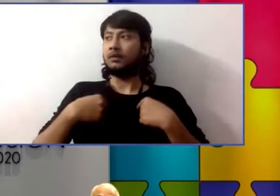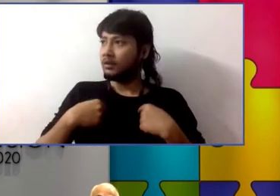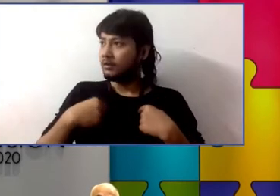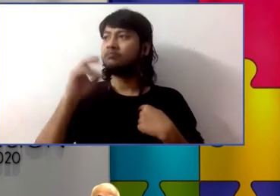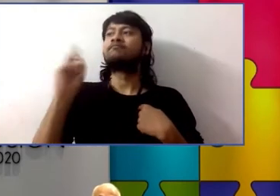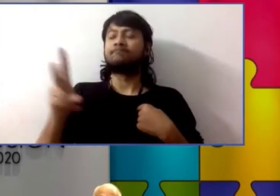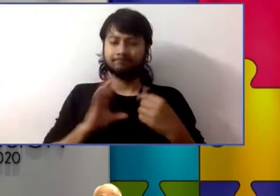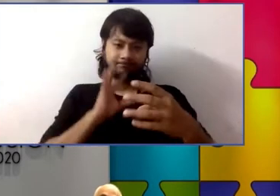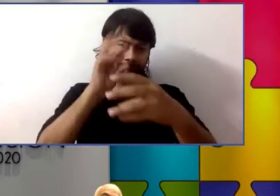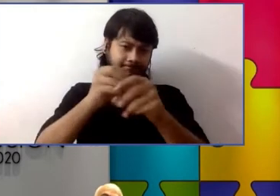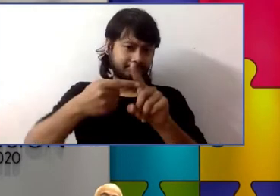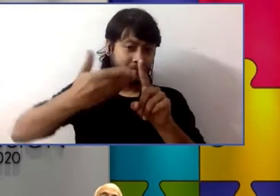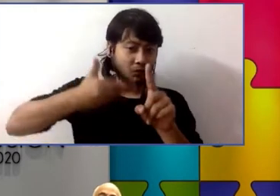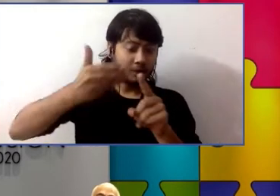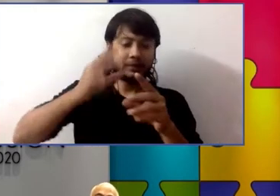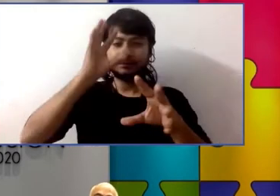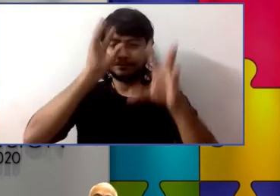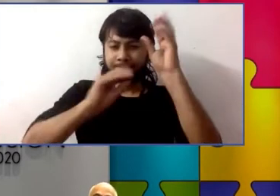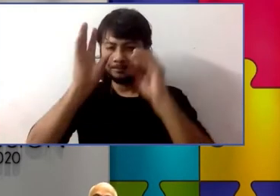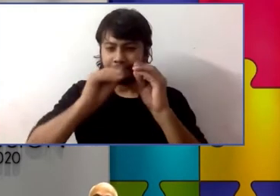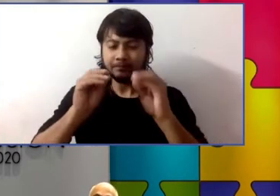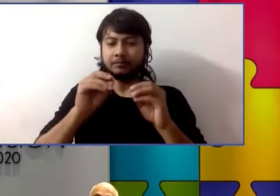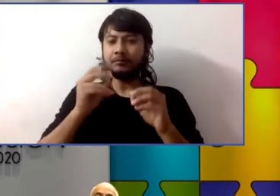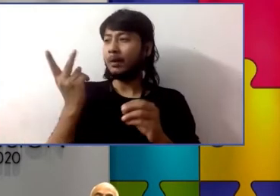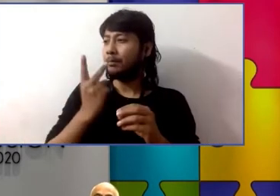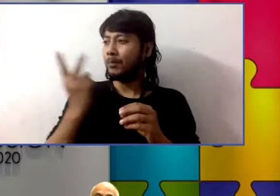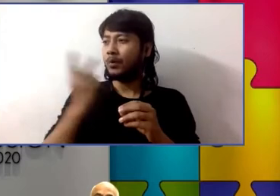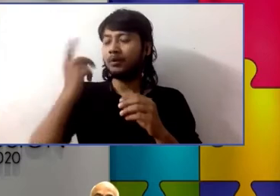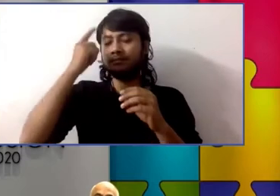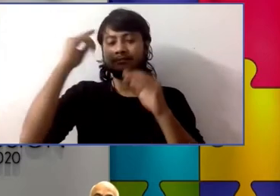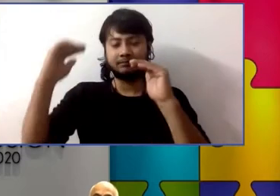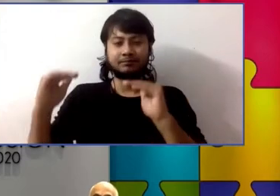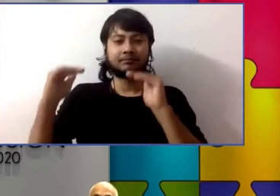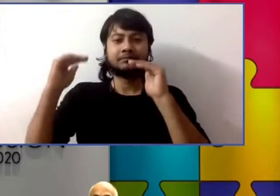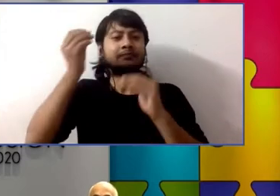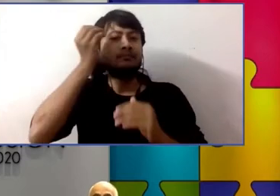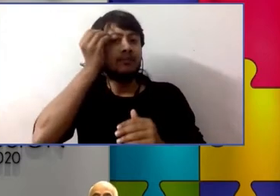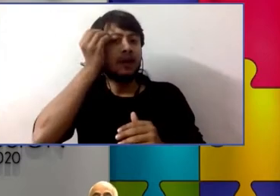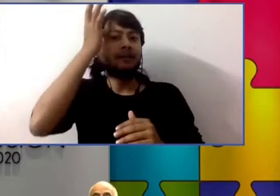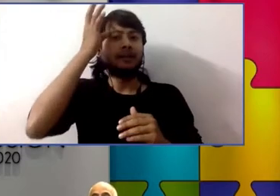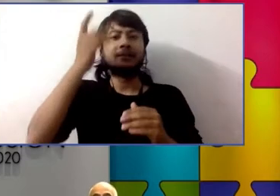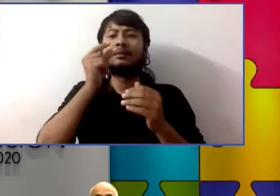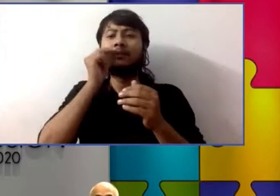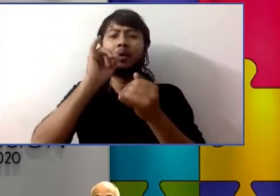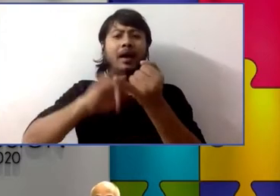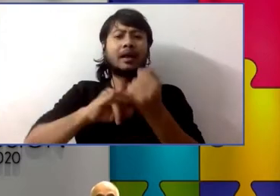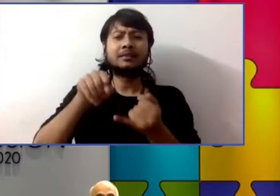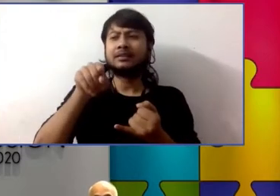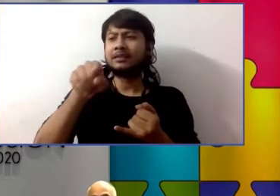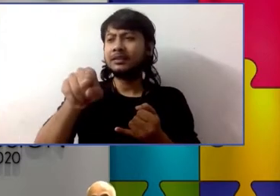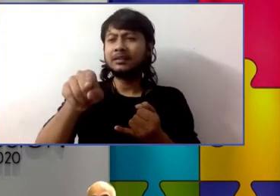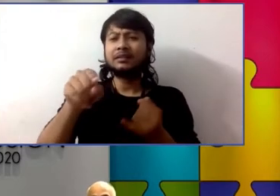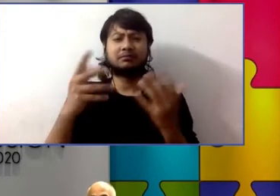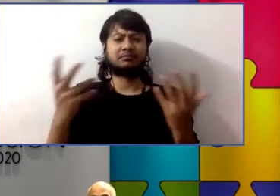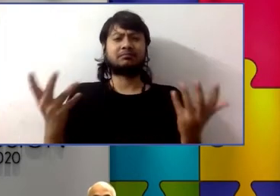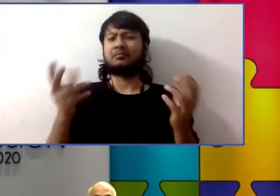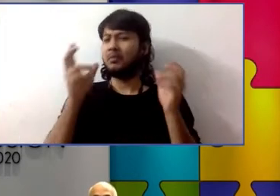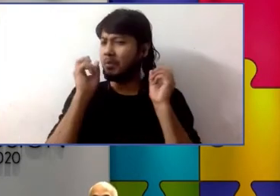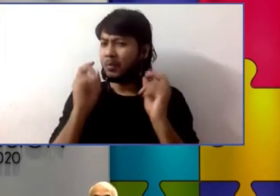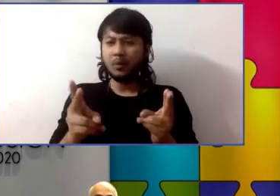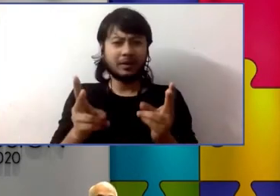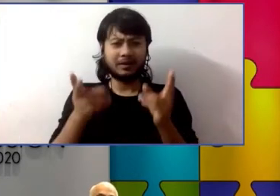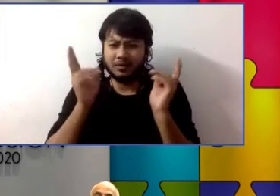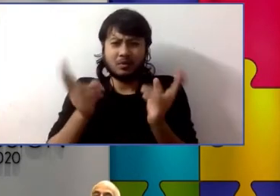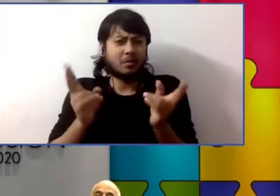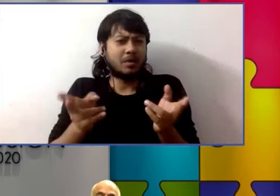and what we both came to was that our vision for Samuel would be that he would feel like he belonged he would feel like he